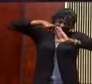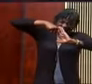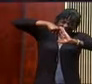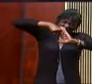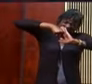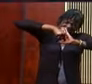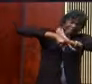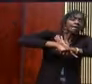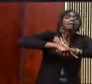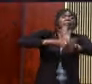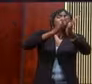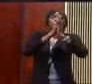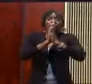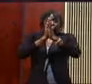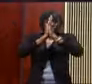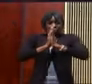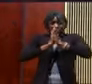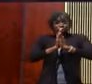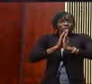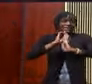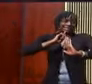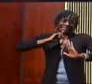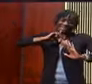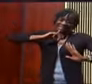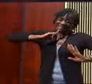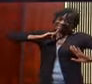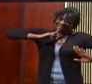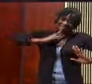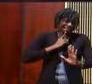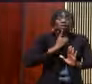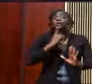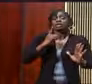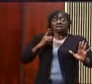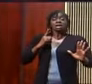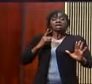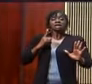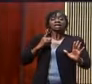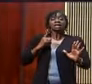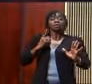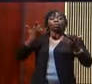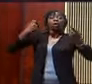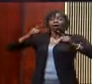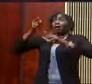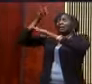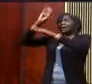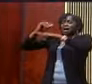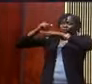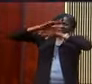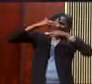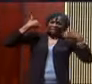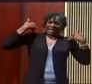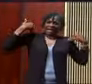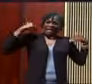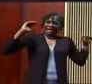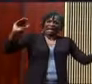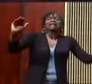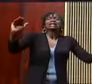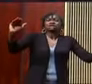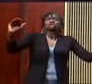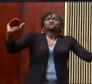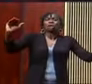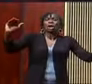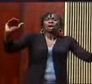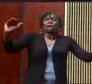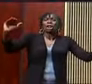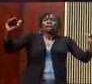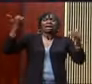everything to you. Watch God. The book says, God dispatched an angel and the angel did what the church